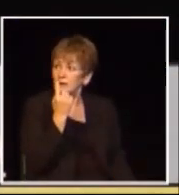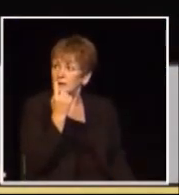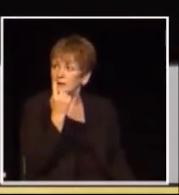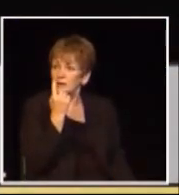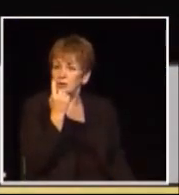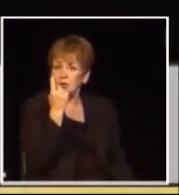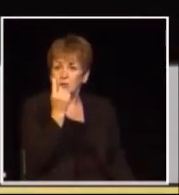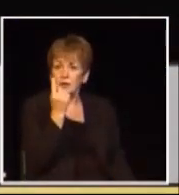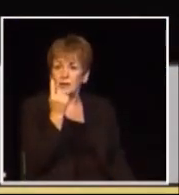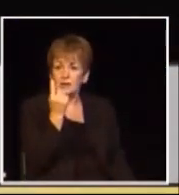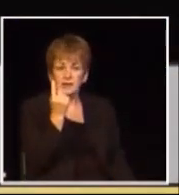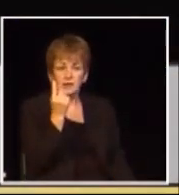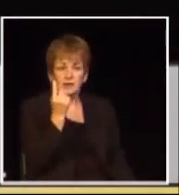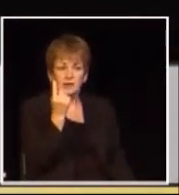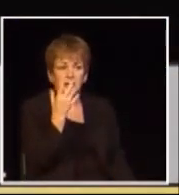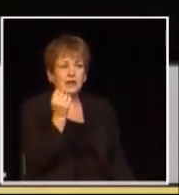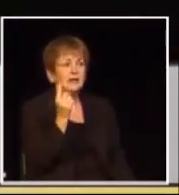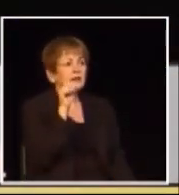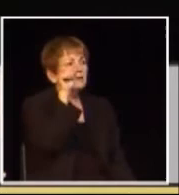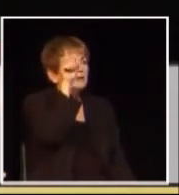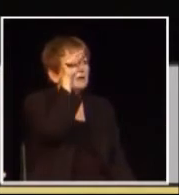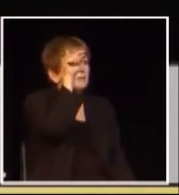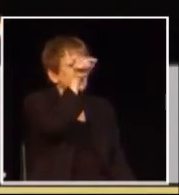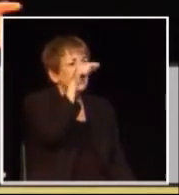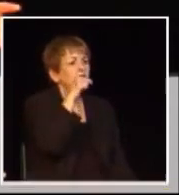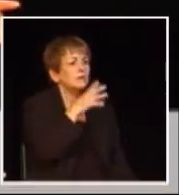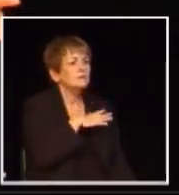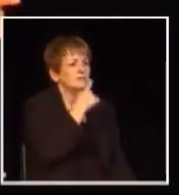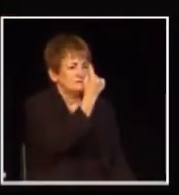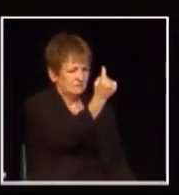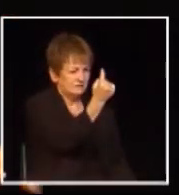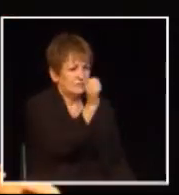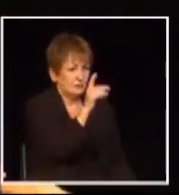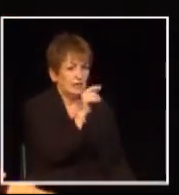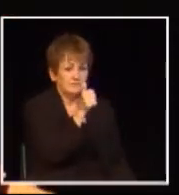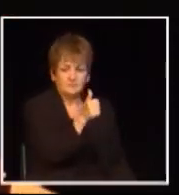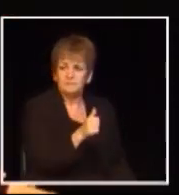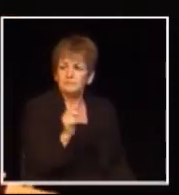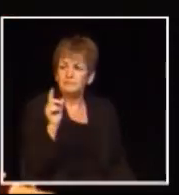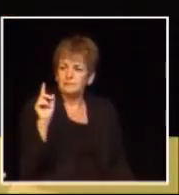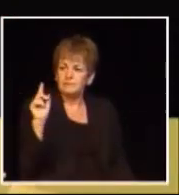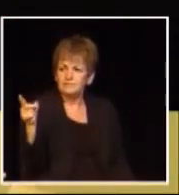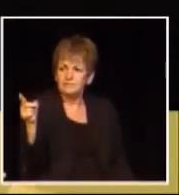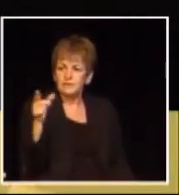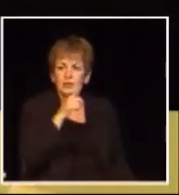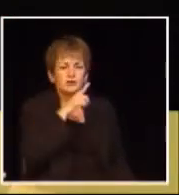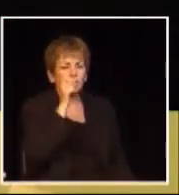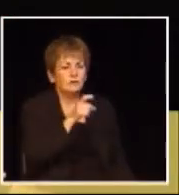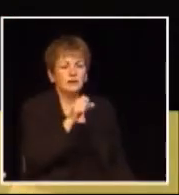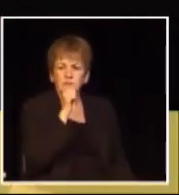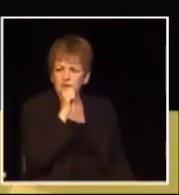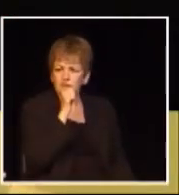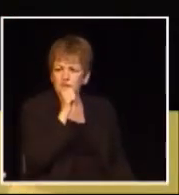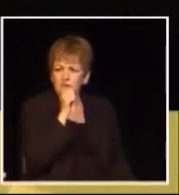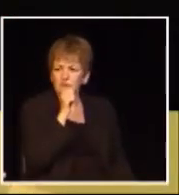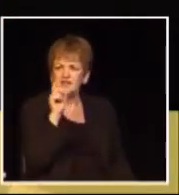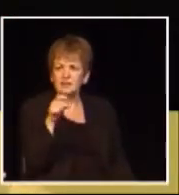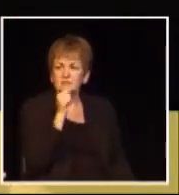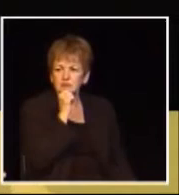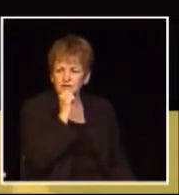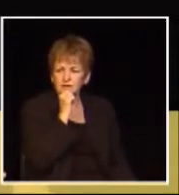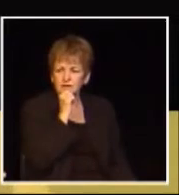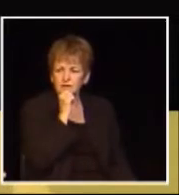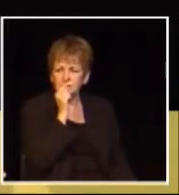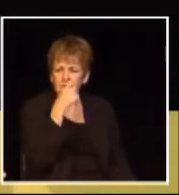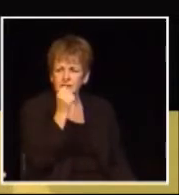and I'll take one here and then one woman in the back in the middle of her hand raised at the moment so first of